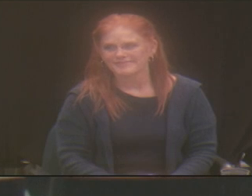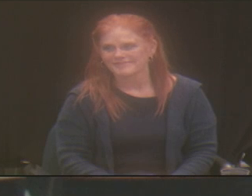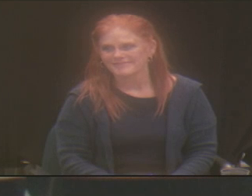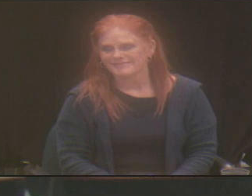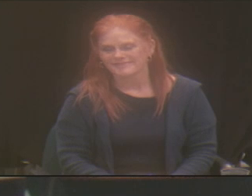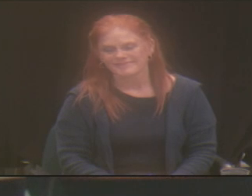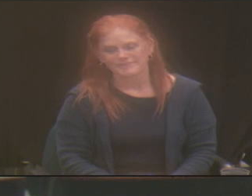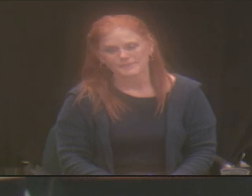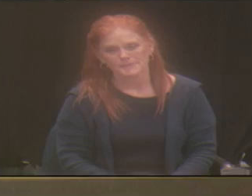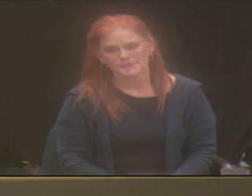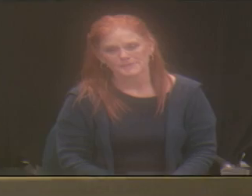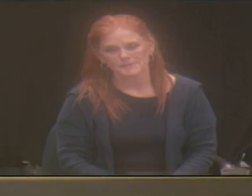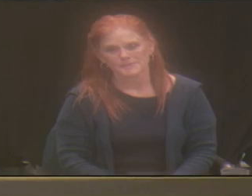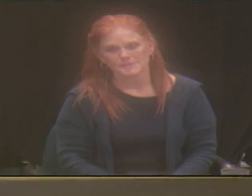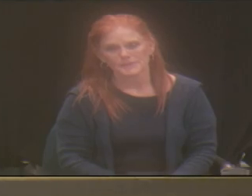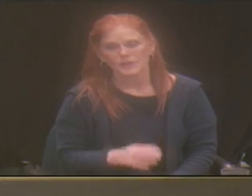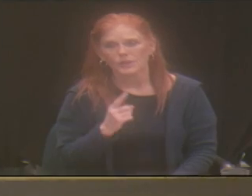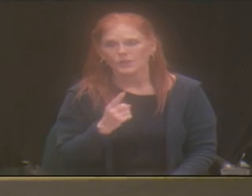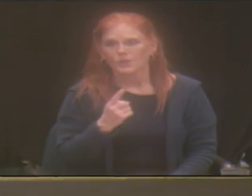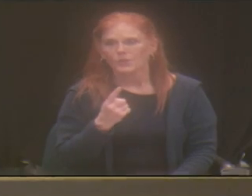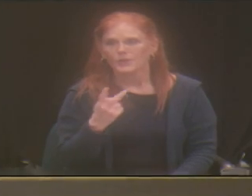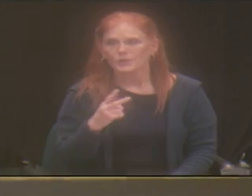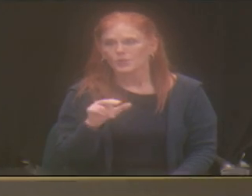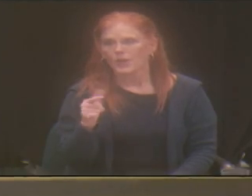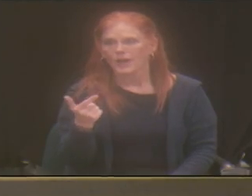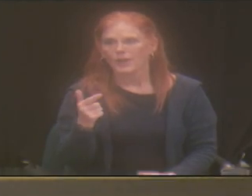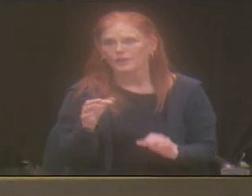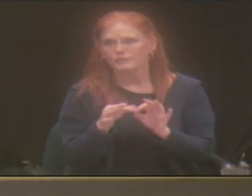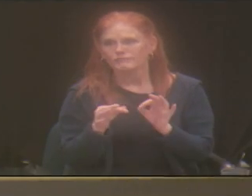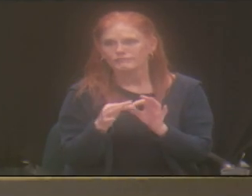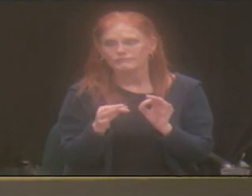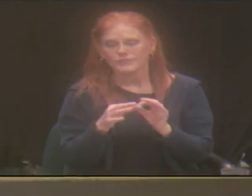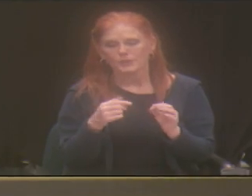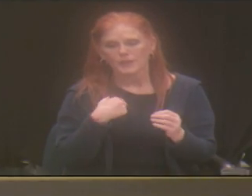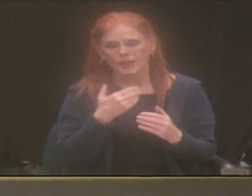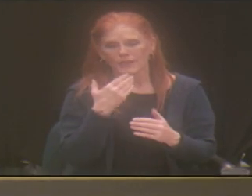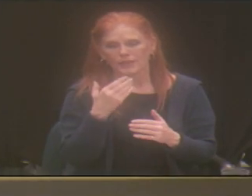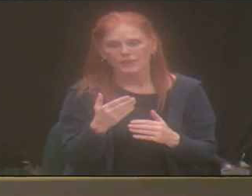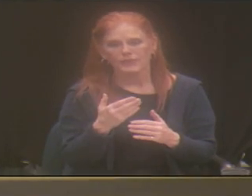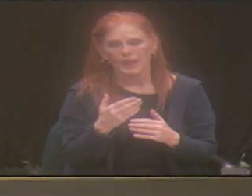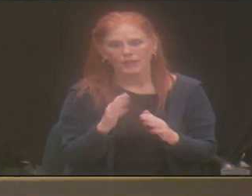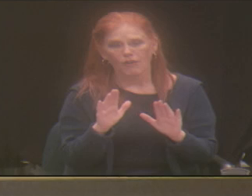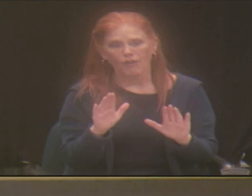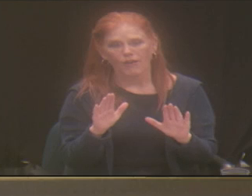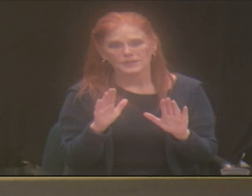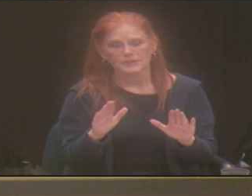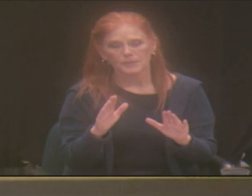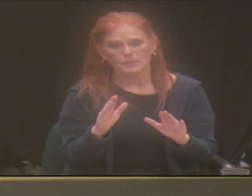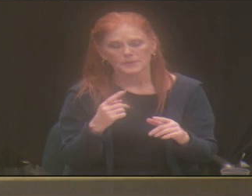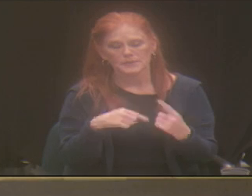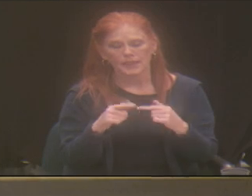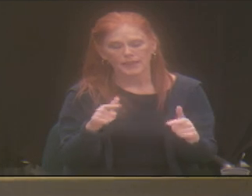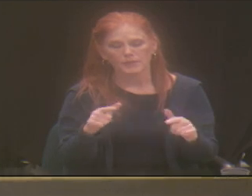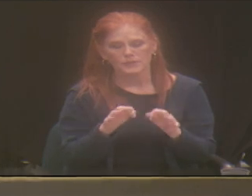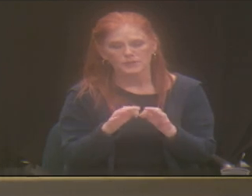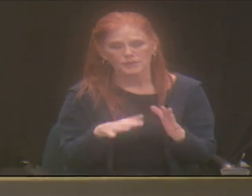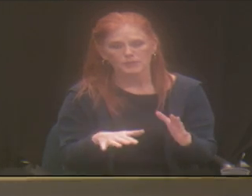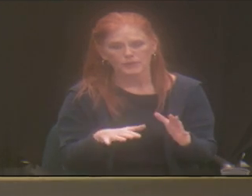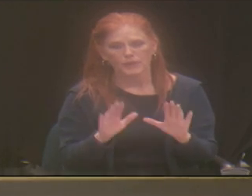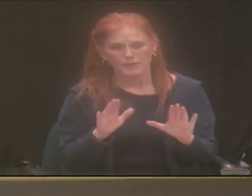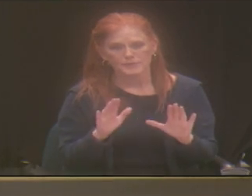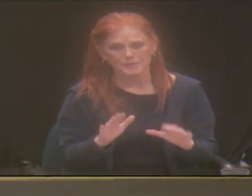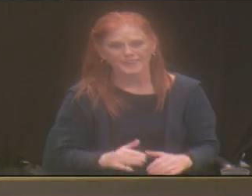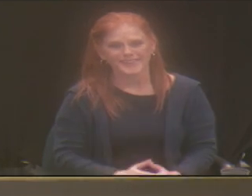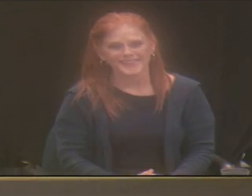Okay. A couple other little tidbits. I want to thank our awesome sign interpreter, Awesome,